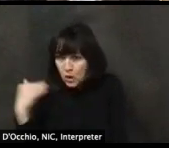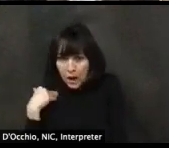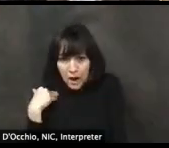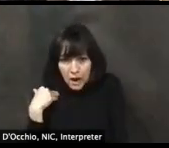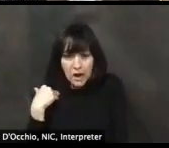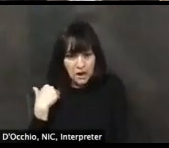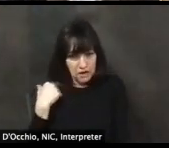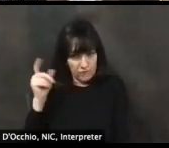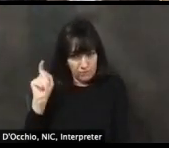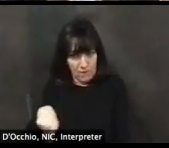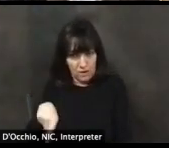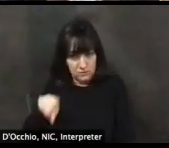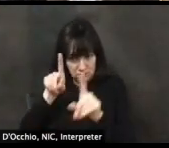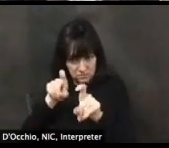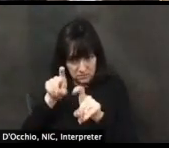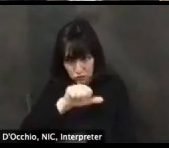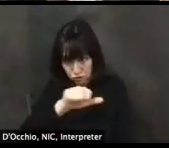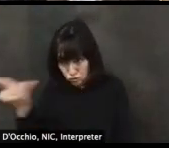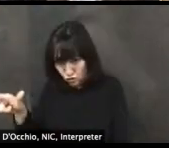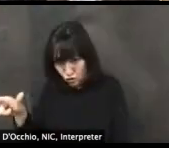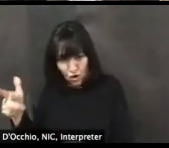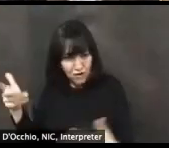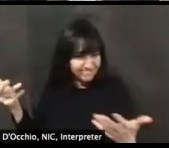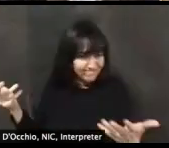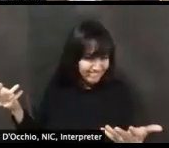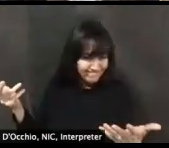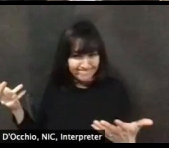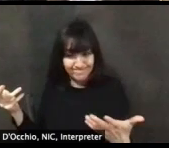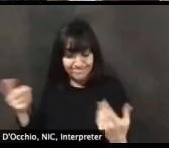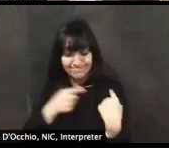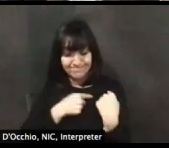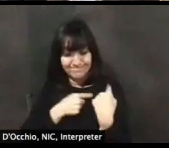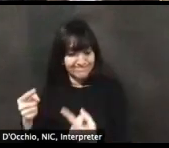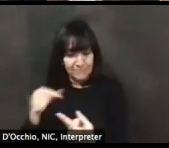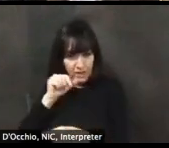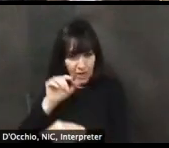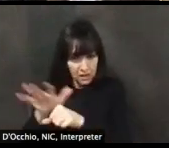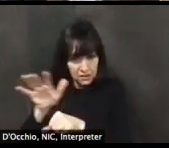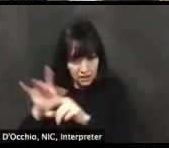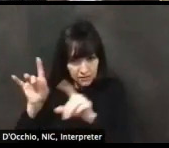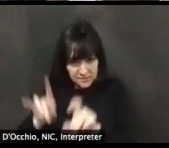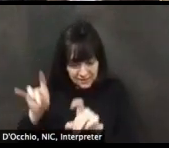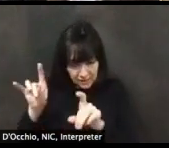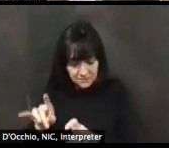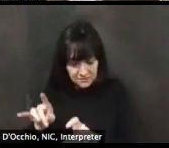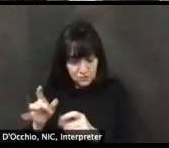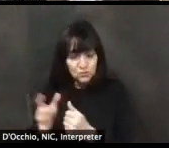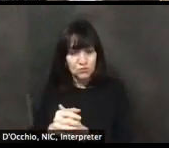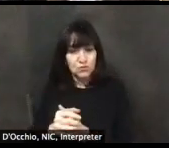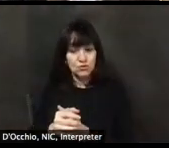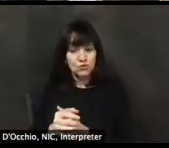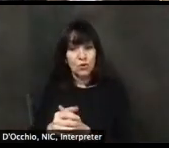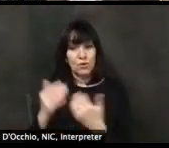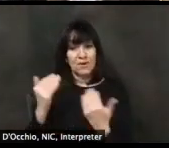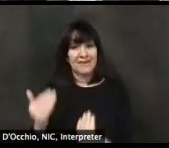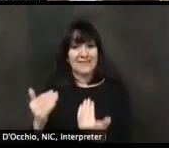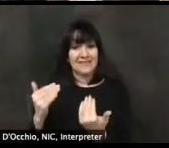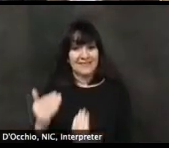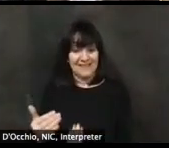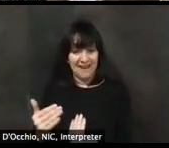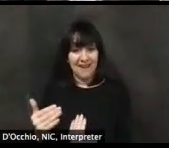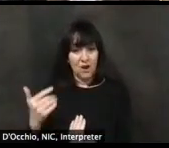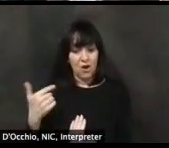assistance. We actually have a team on the ground here, a team of nurses. Um, uh, it's a federal asset called DMAT,